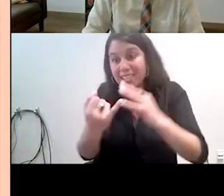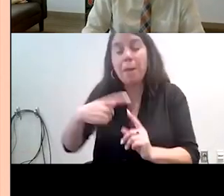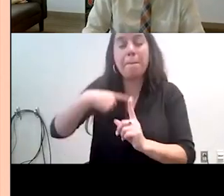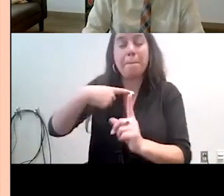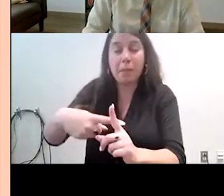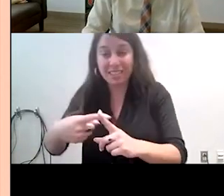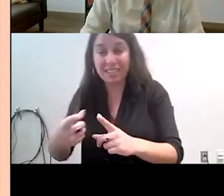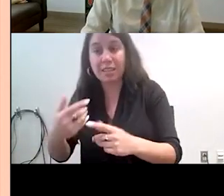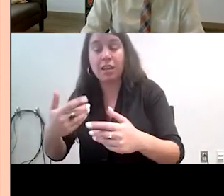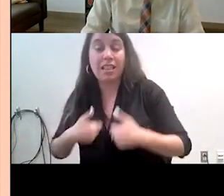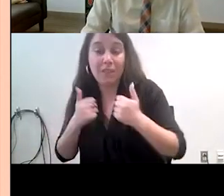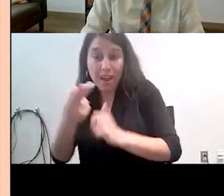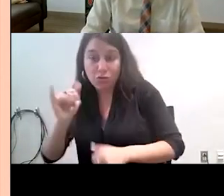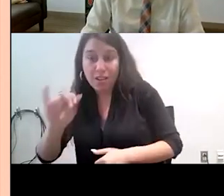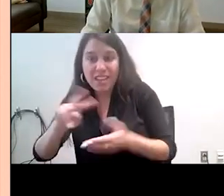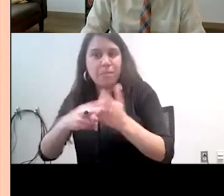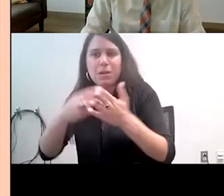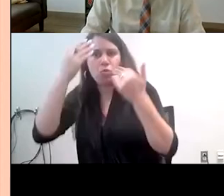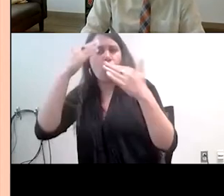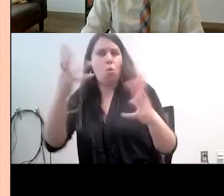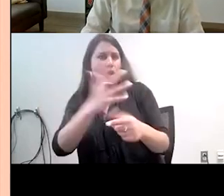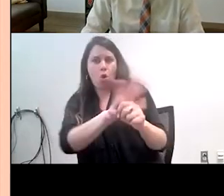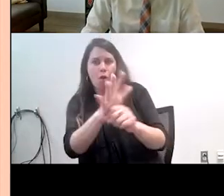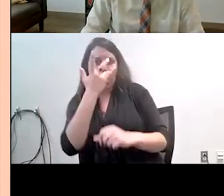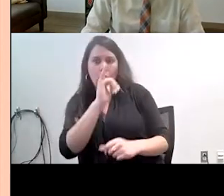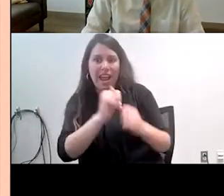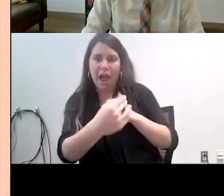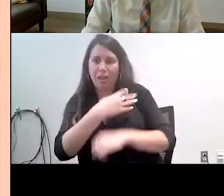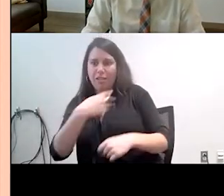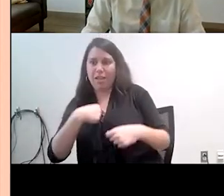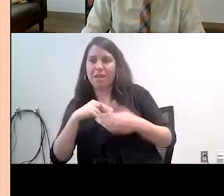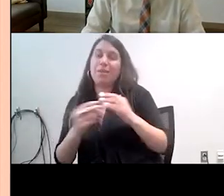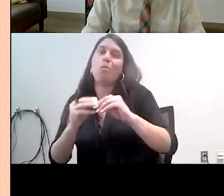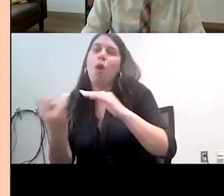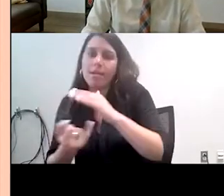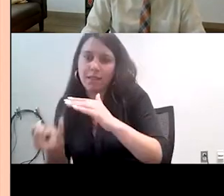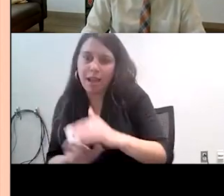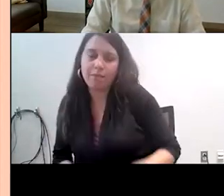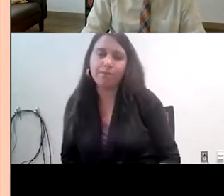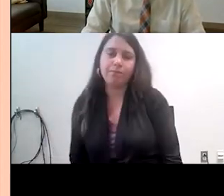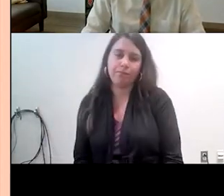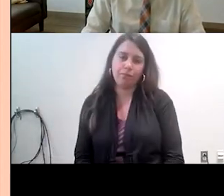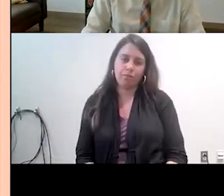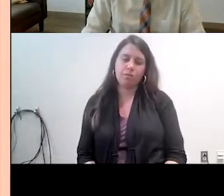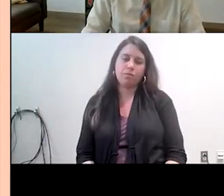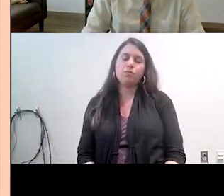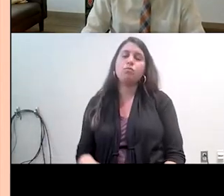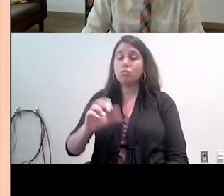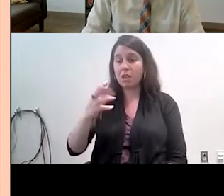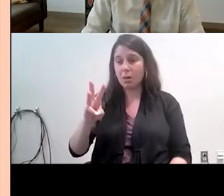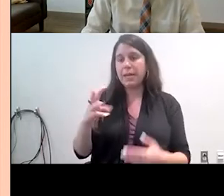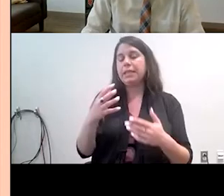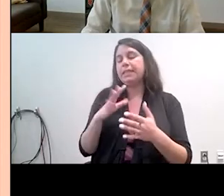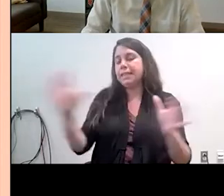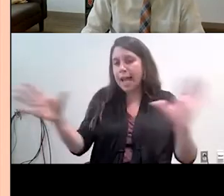what that would look like and so they became even more isolated and so the community health worker became that bridge to the